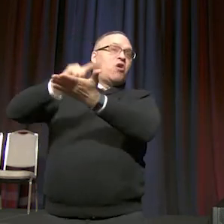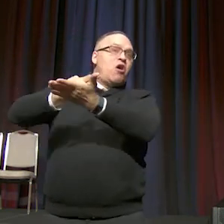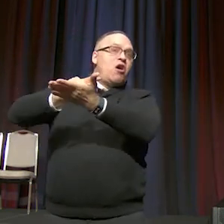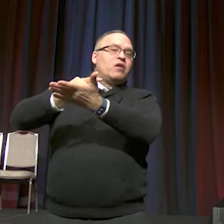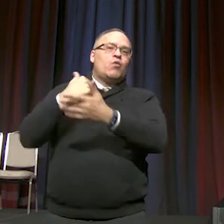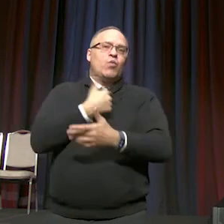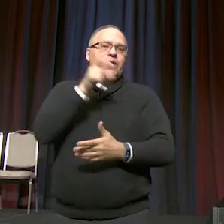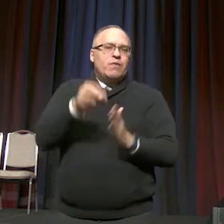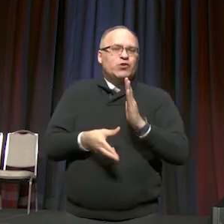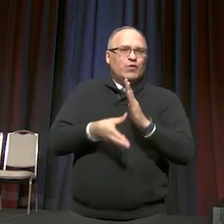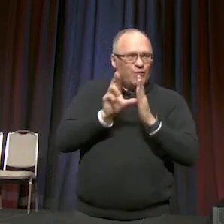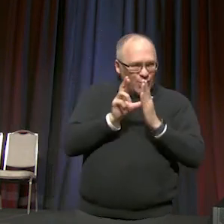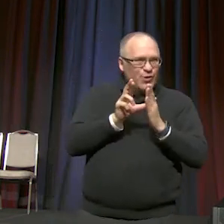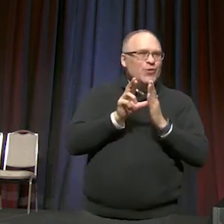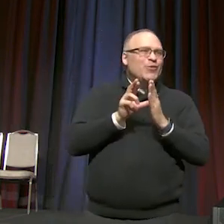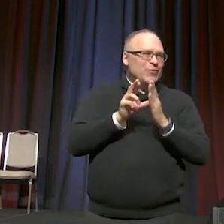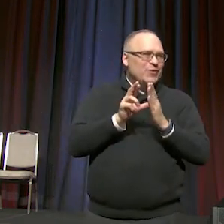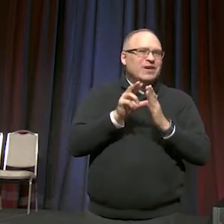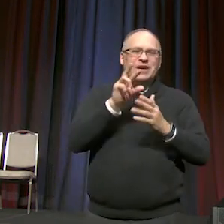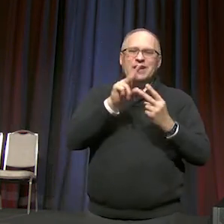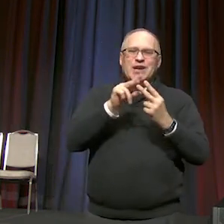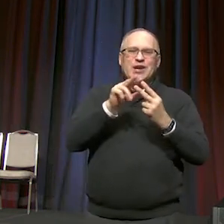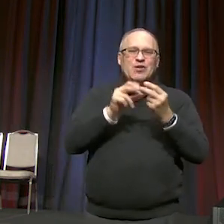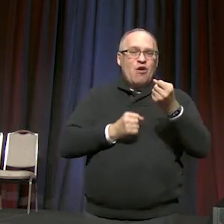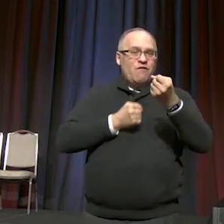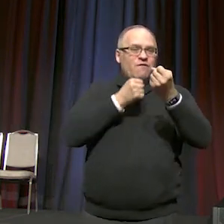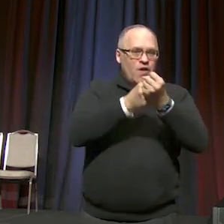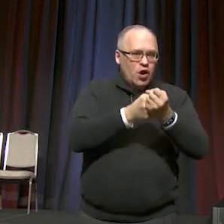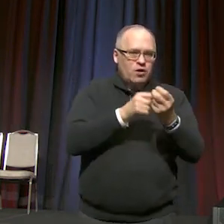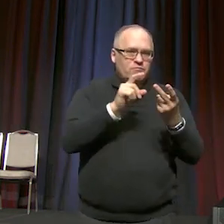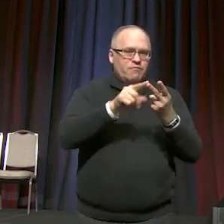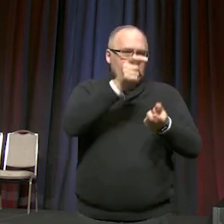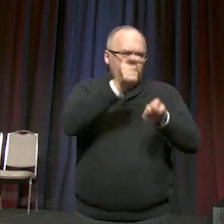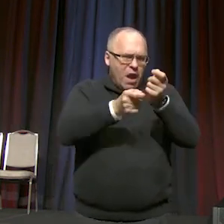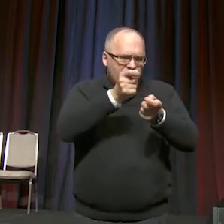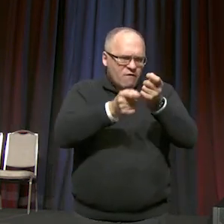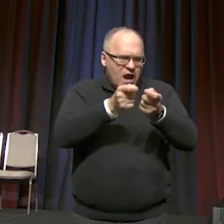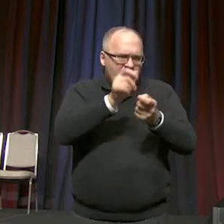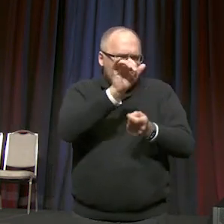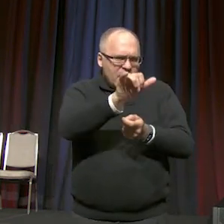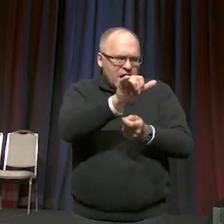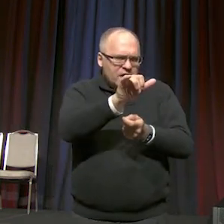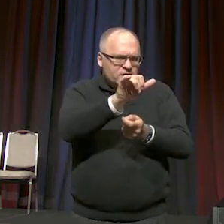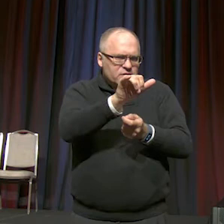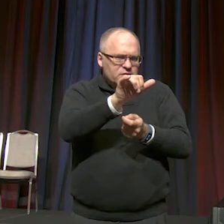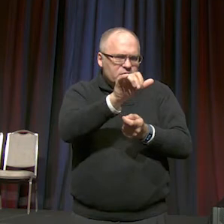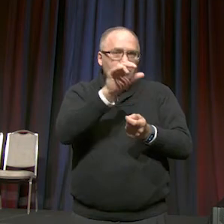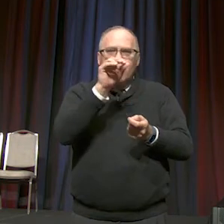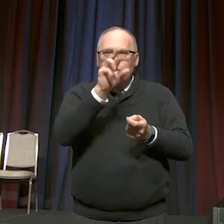affirm, modify, or